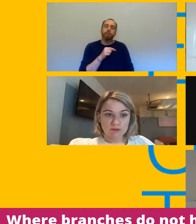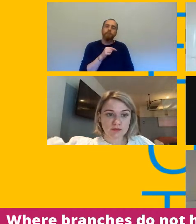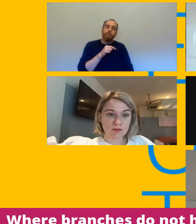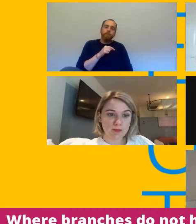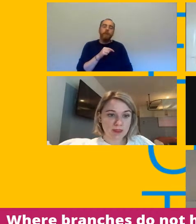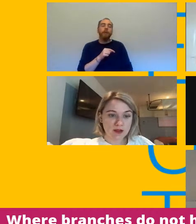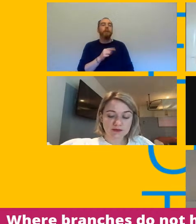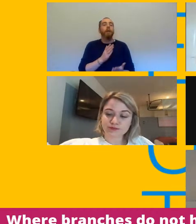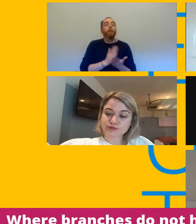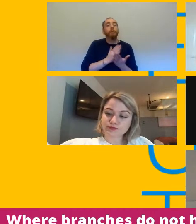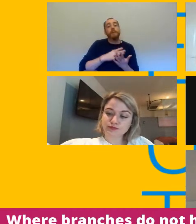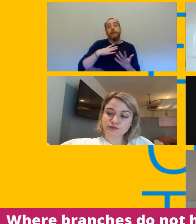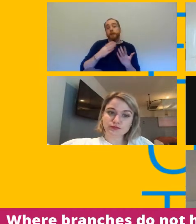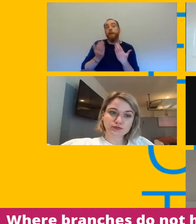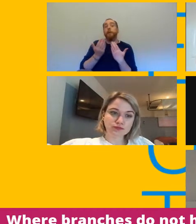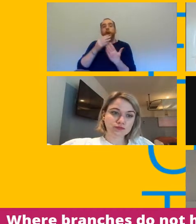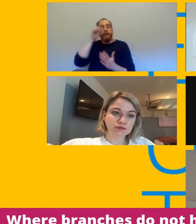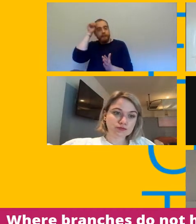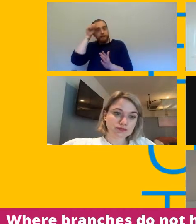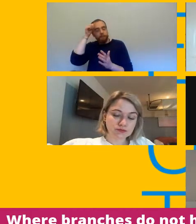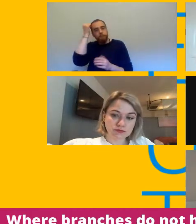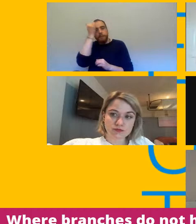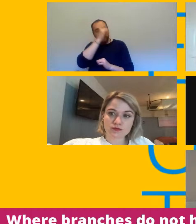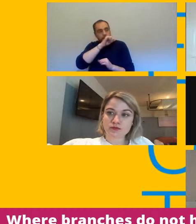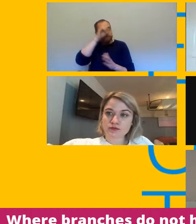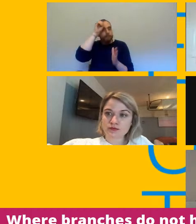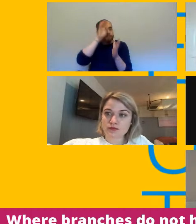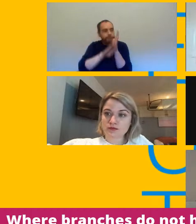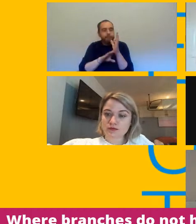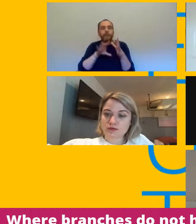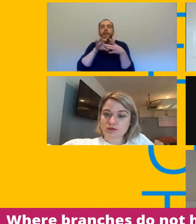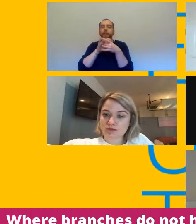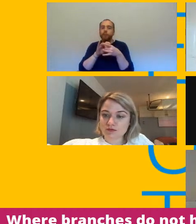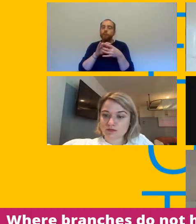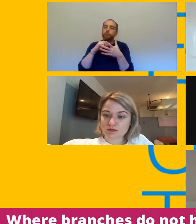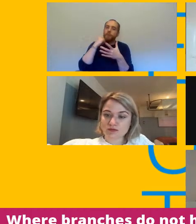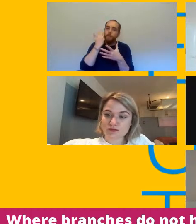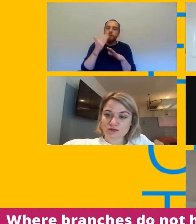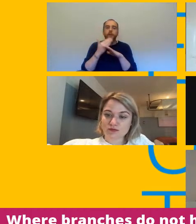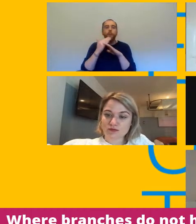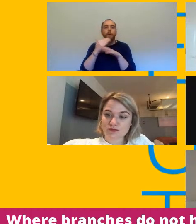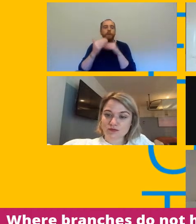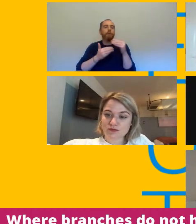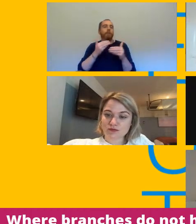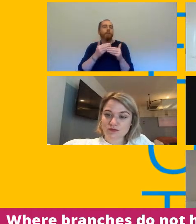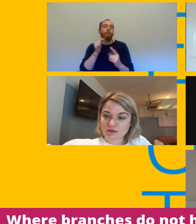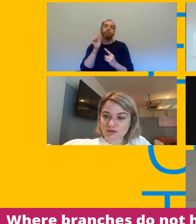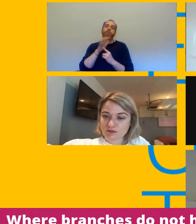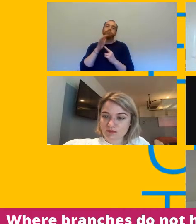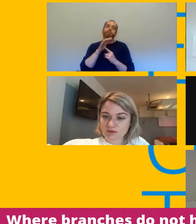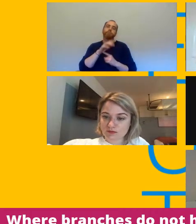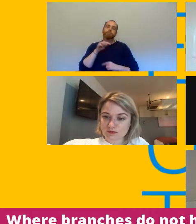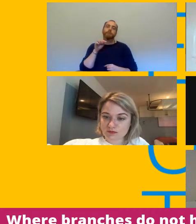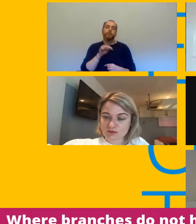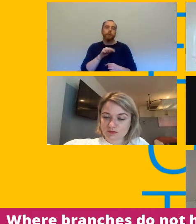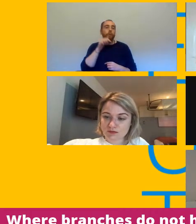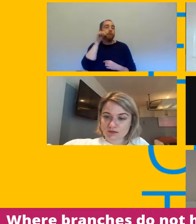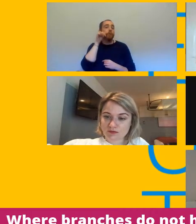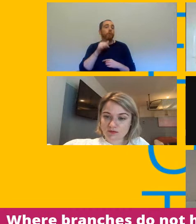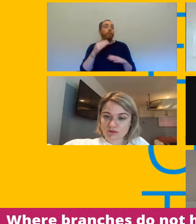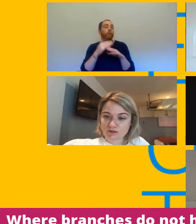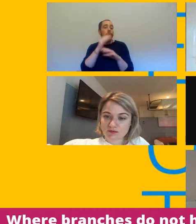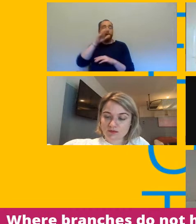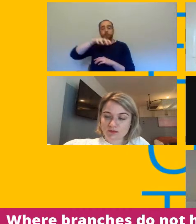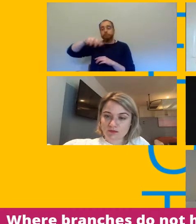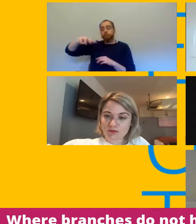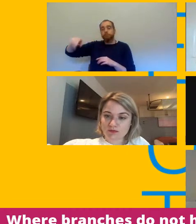say you know expertise and understanding of a particular context is so important and we know that workplaces that have local